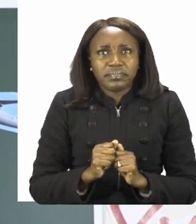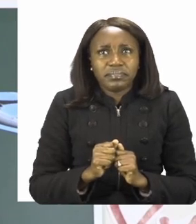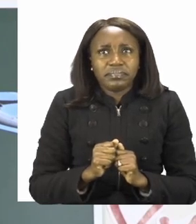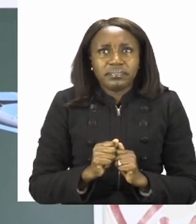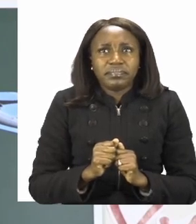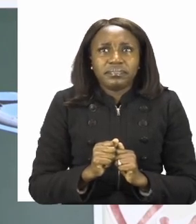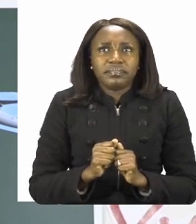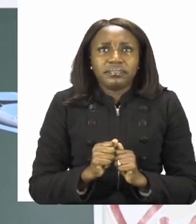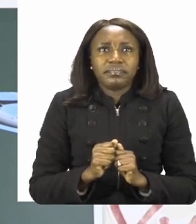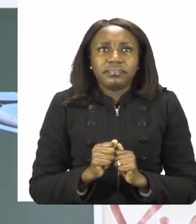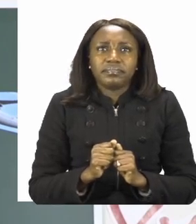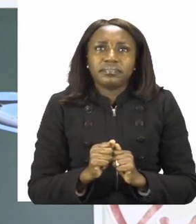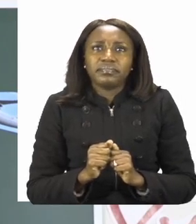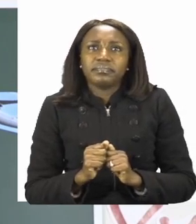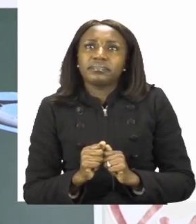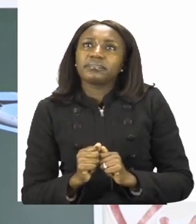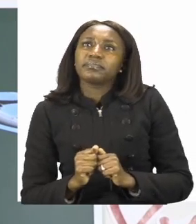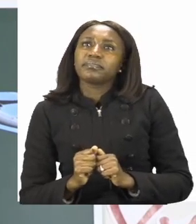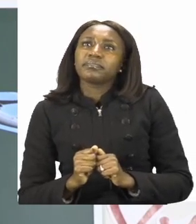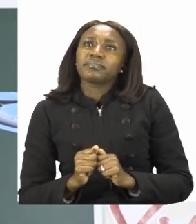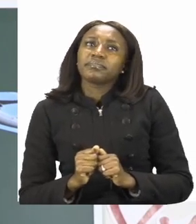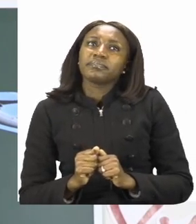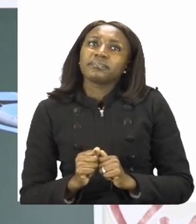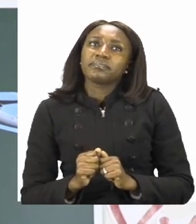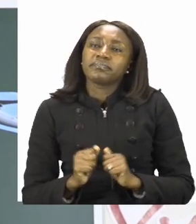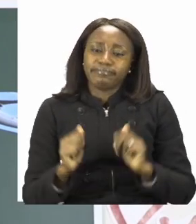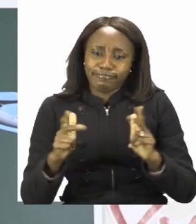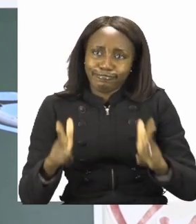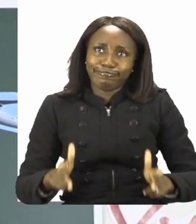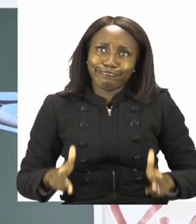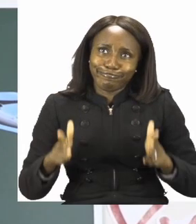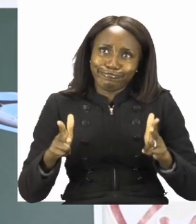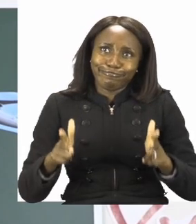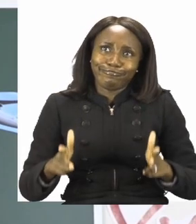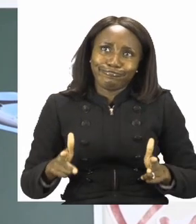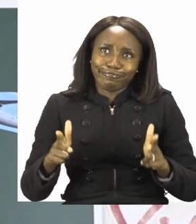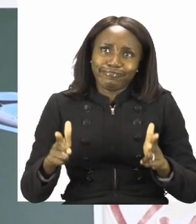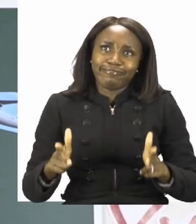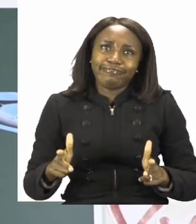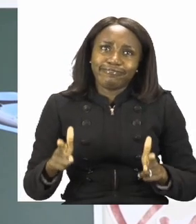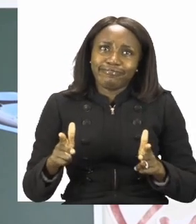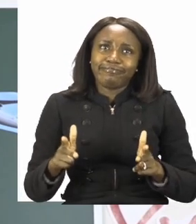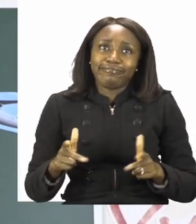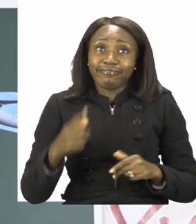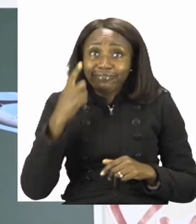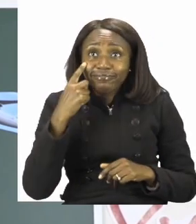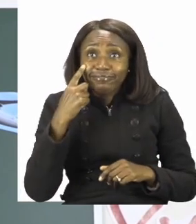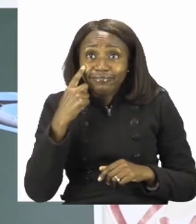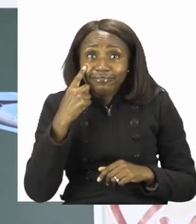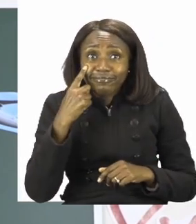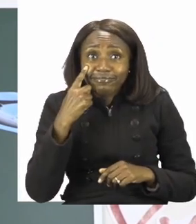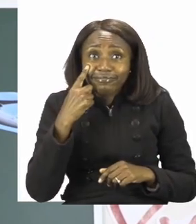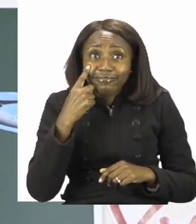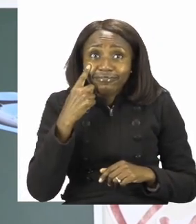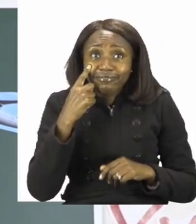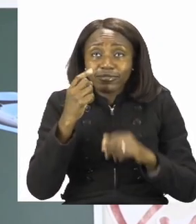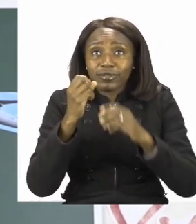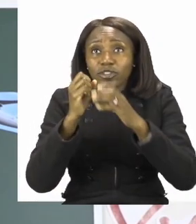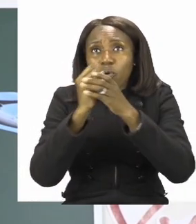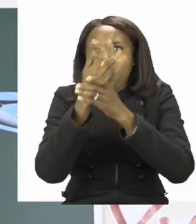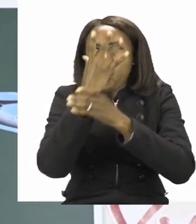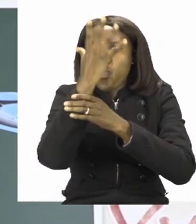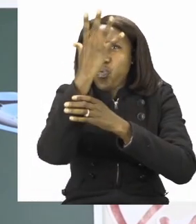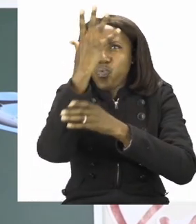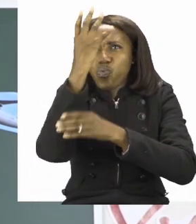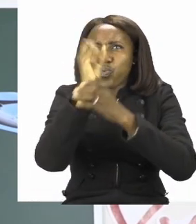also move. This type of transport is called a train. And as you can see, this is a choo-choo train because